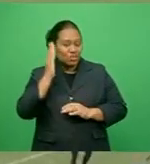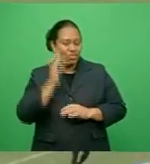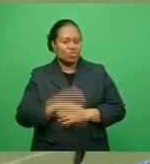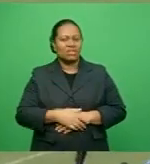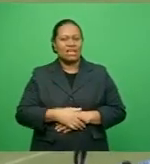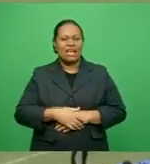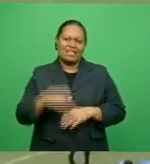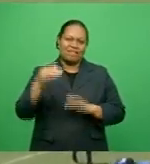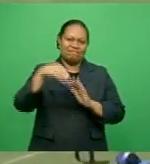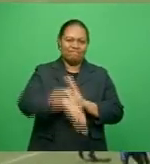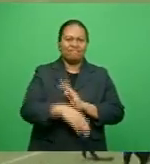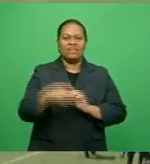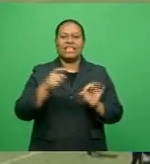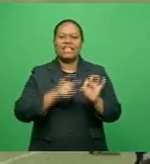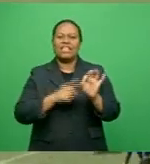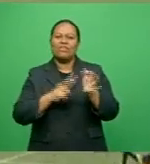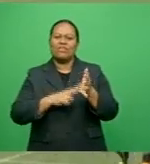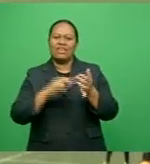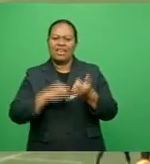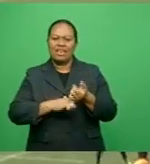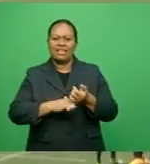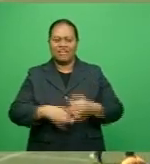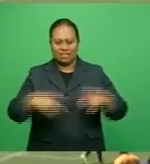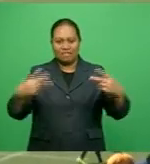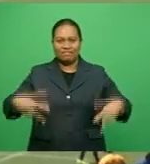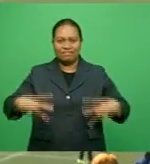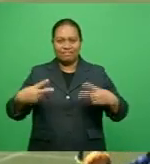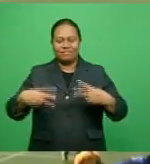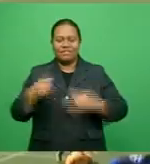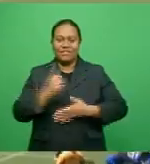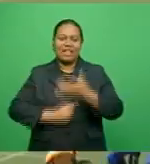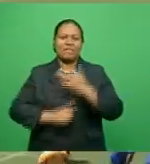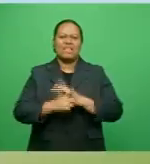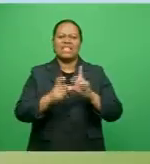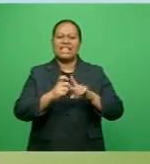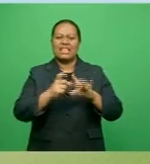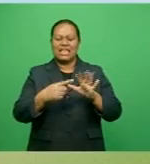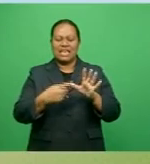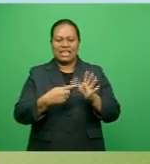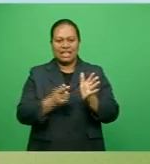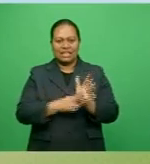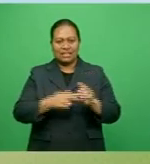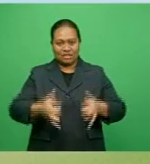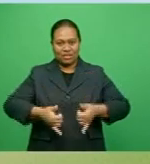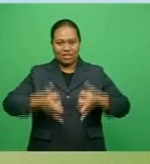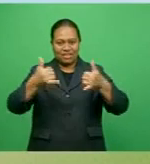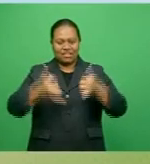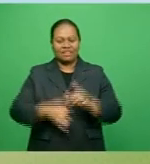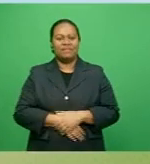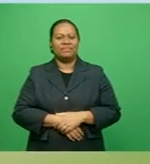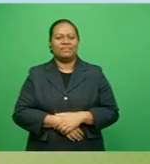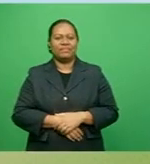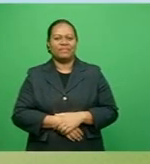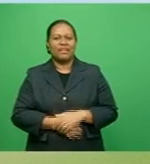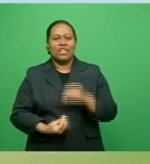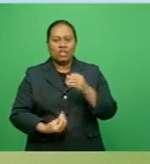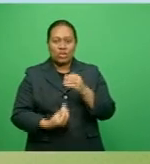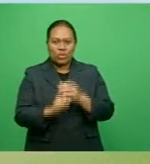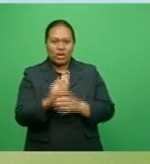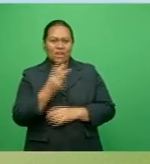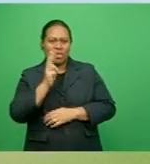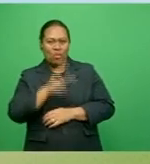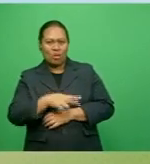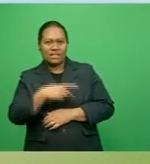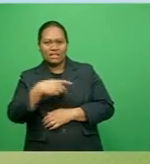to Queen Victoria School in the semi-finals of the 2017 Deans competition. Growing up watching the likes of former